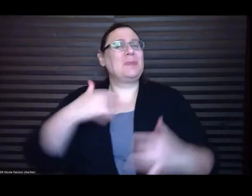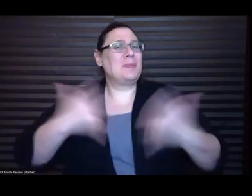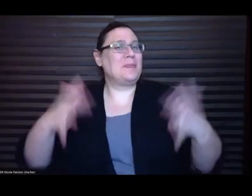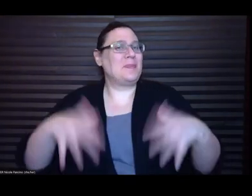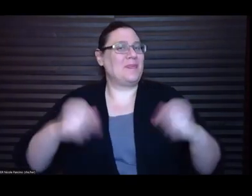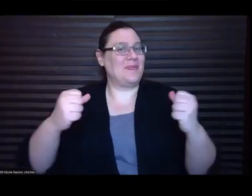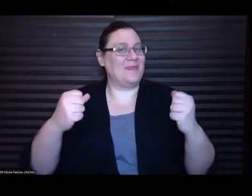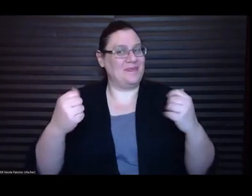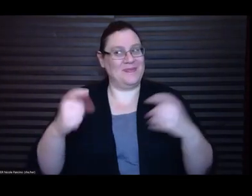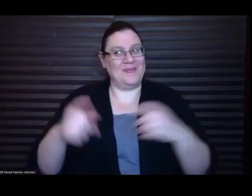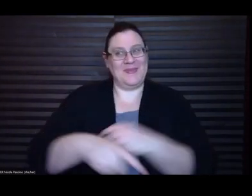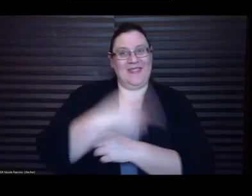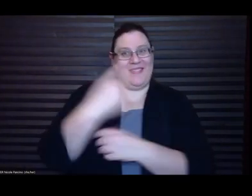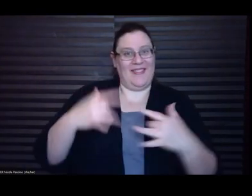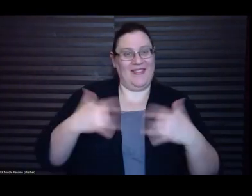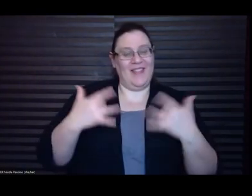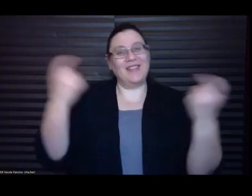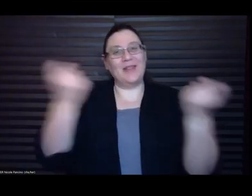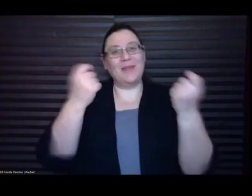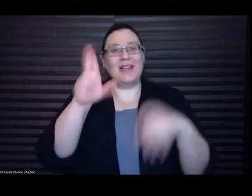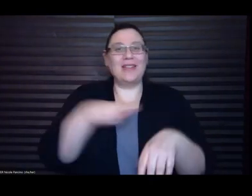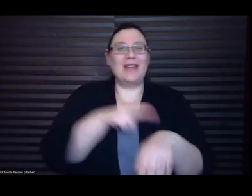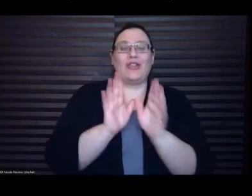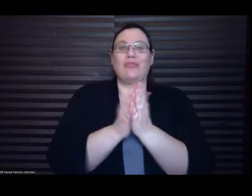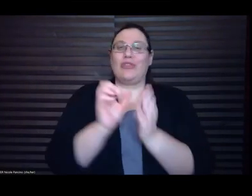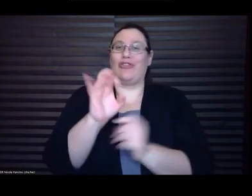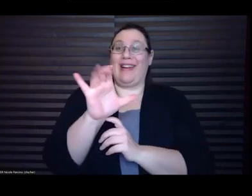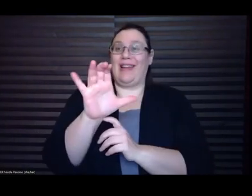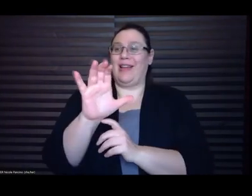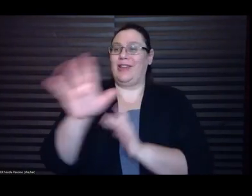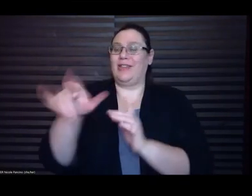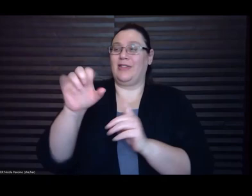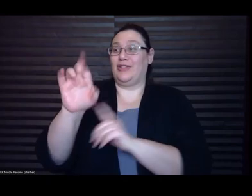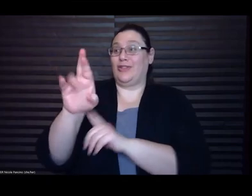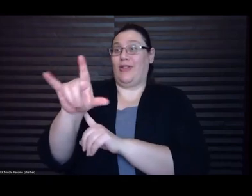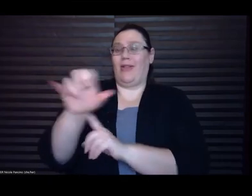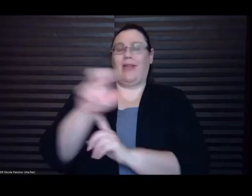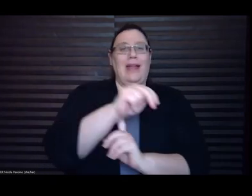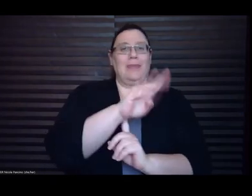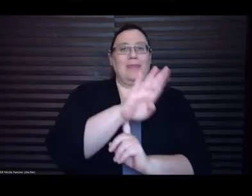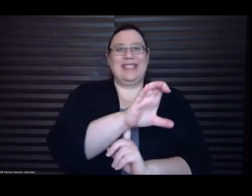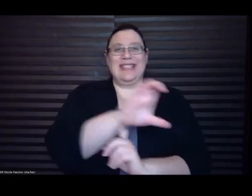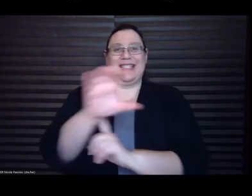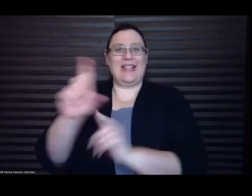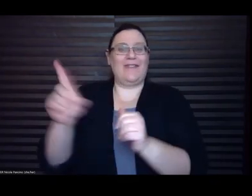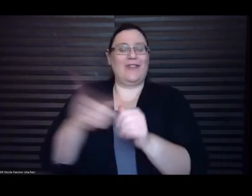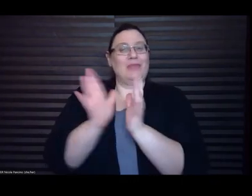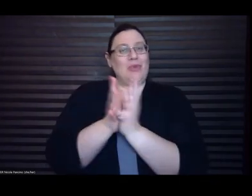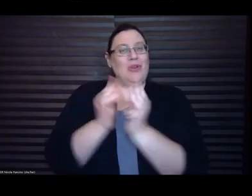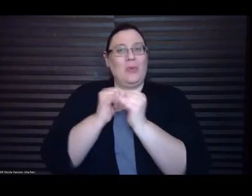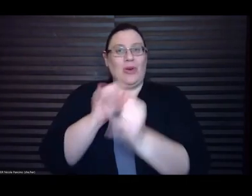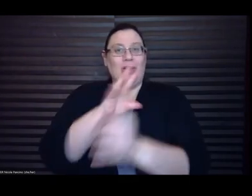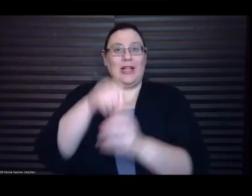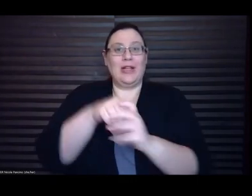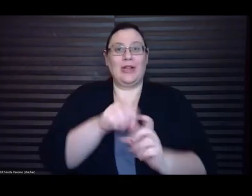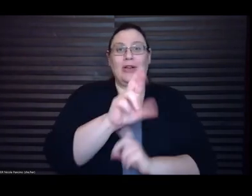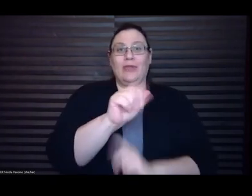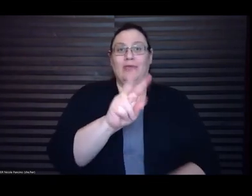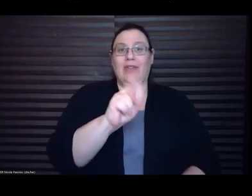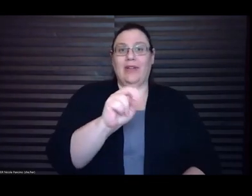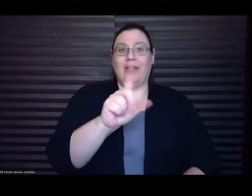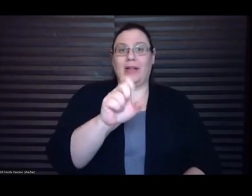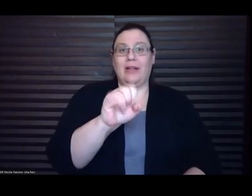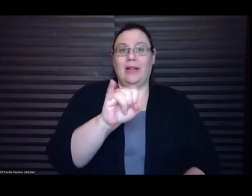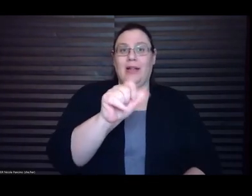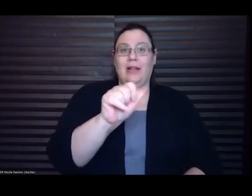celebrating the National Book Critics Circle's first book award. It's featuring Raven Leilani, Carmen Maria Machado, and Kirsten Valdez